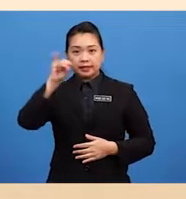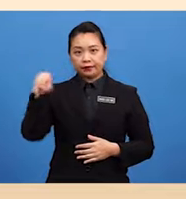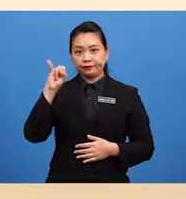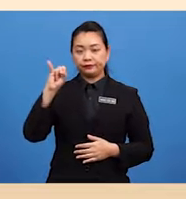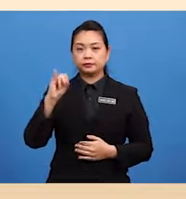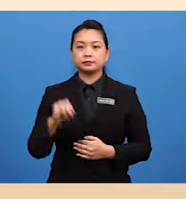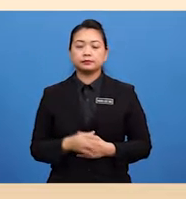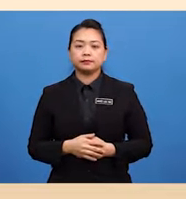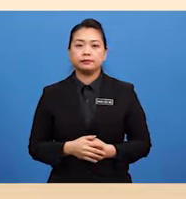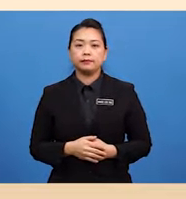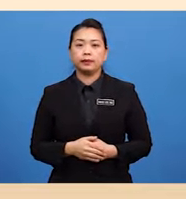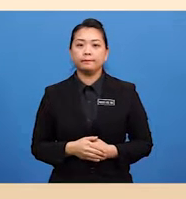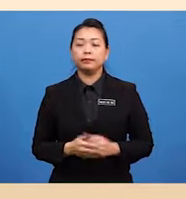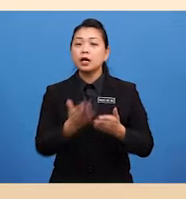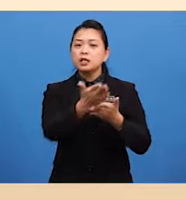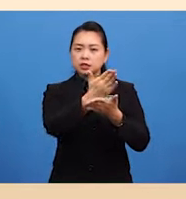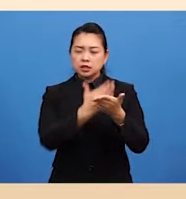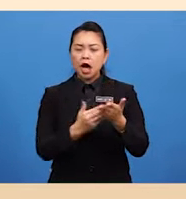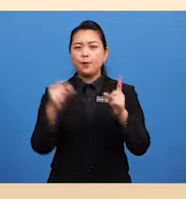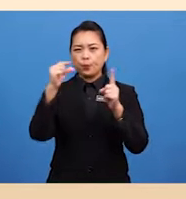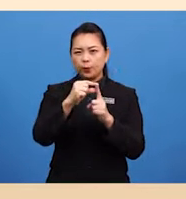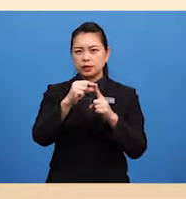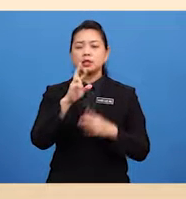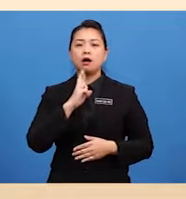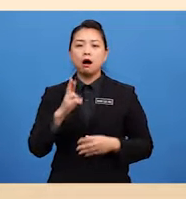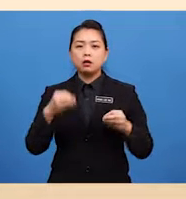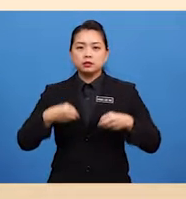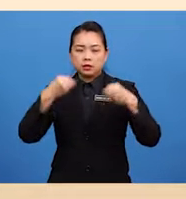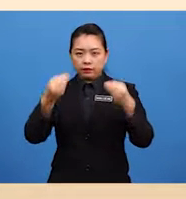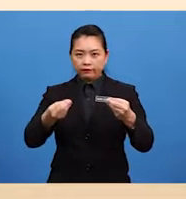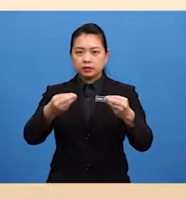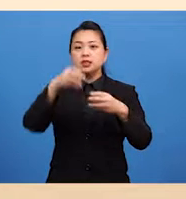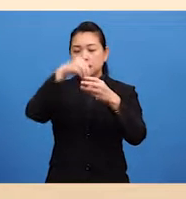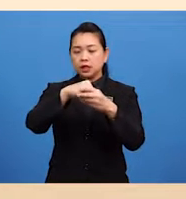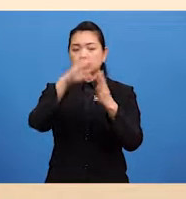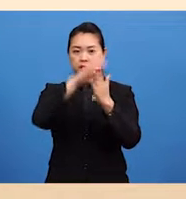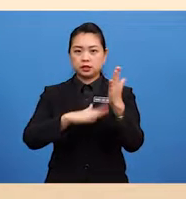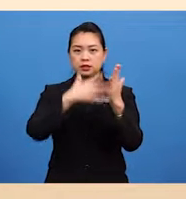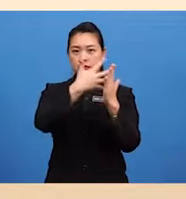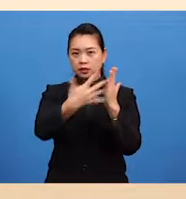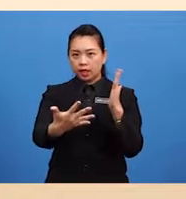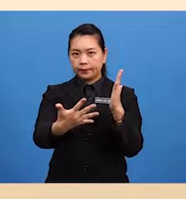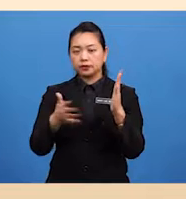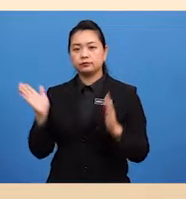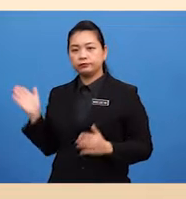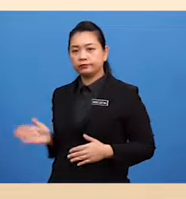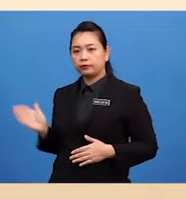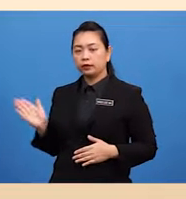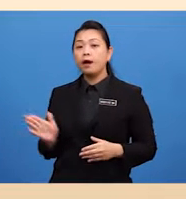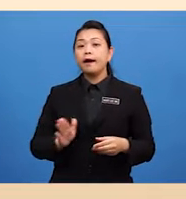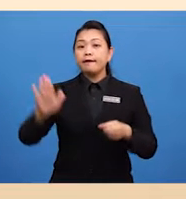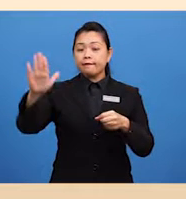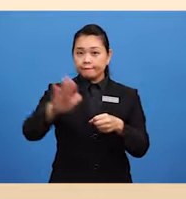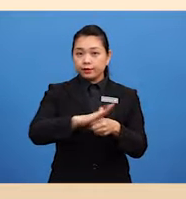Some Words Are Given In The Table Fill The